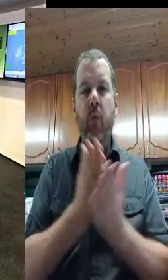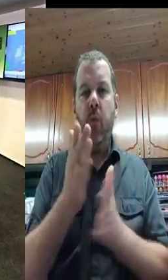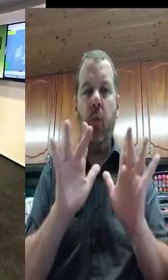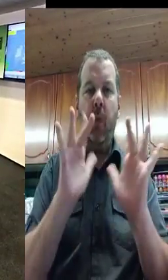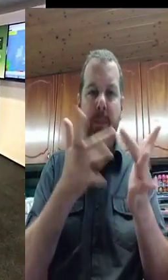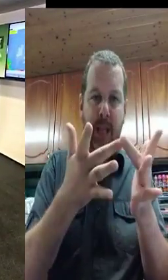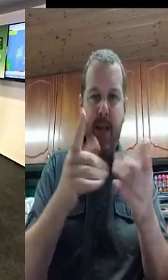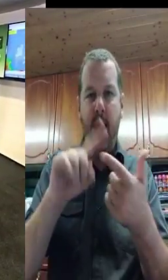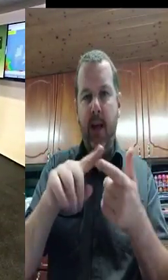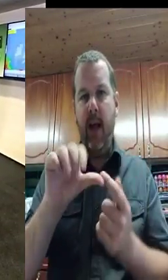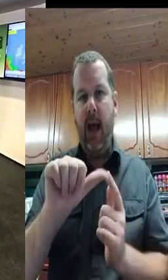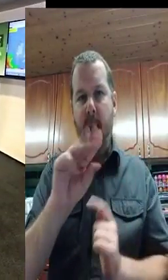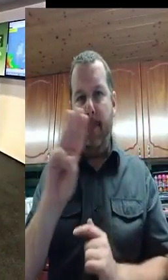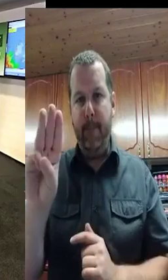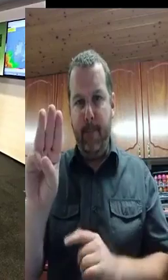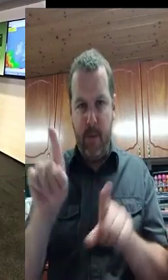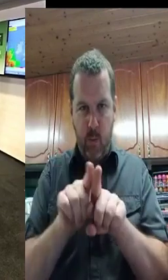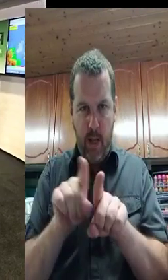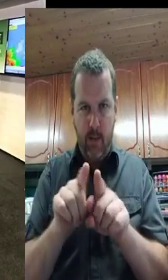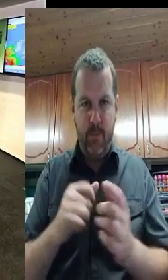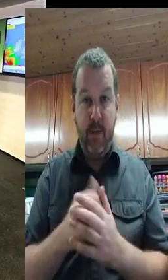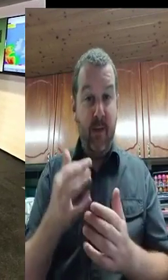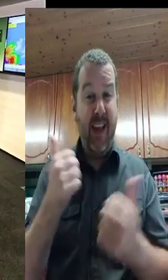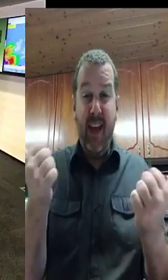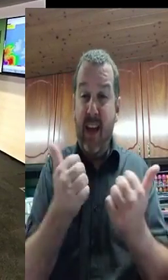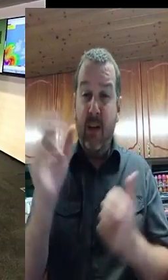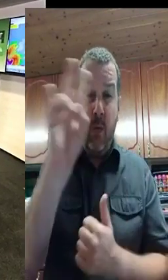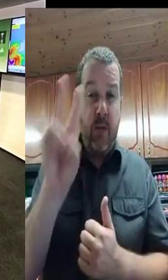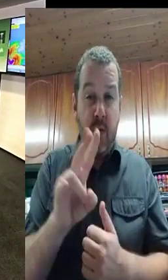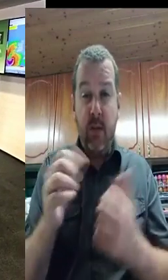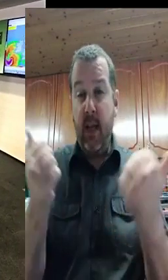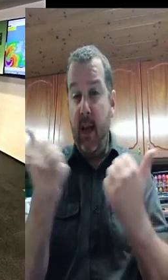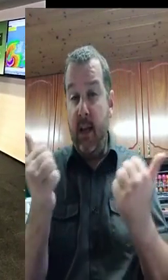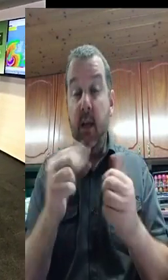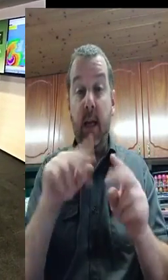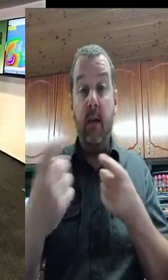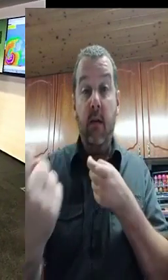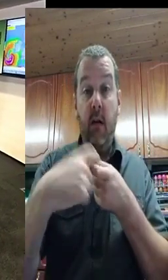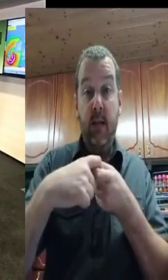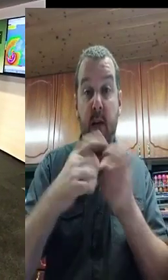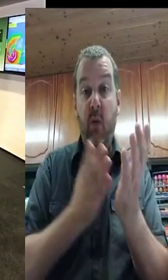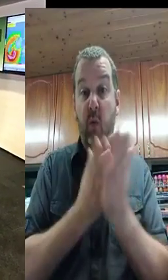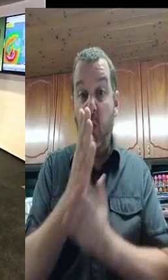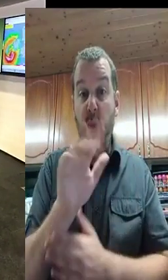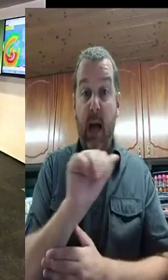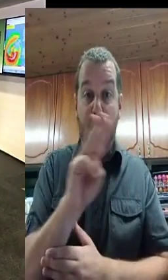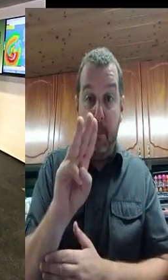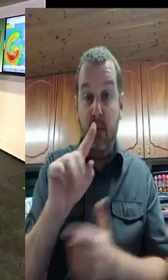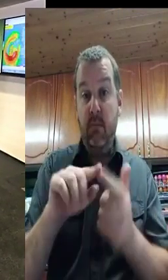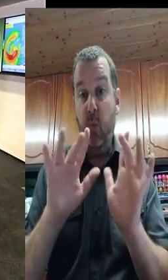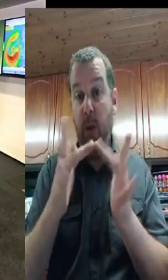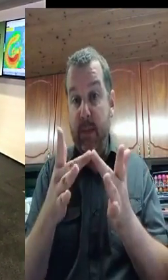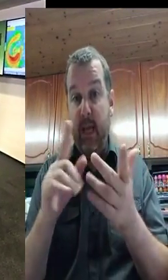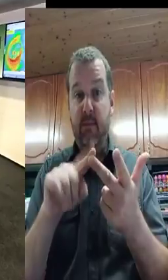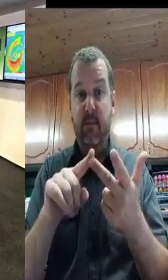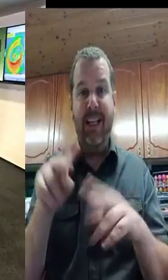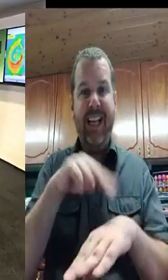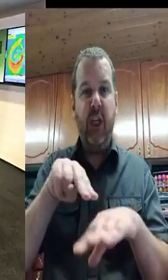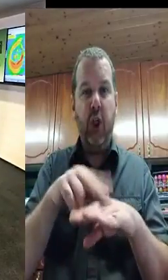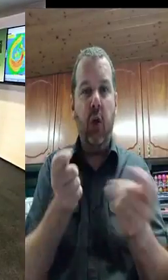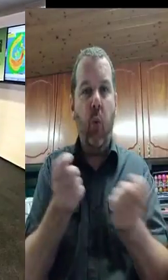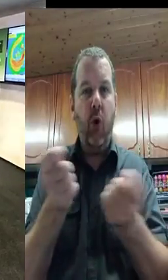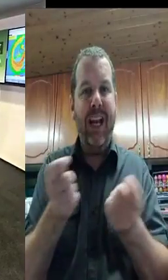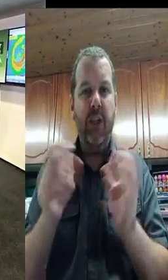to operate for bus air as well. We first heard about the possibility of the red weather warning on Friday.